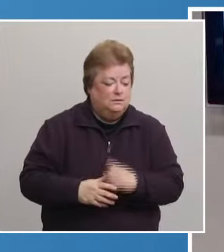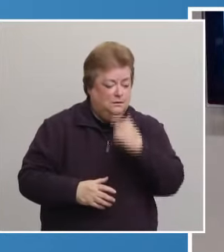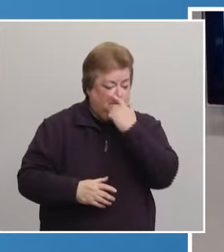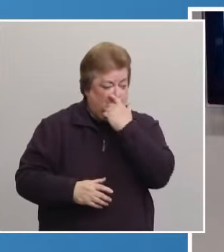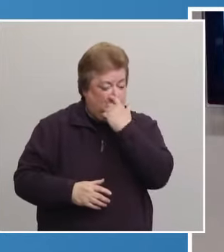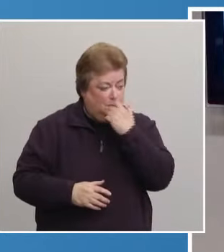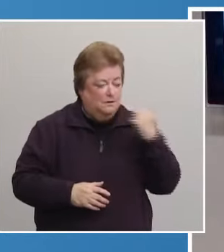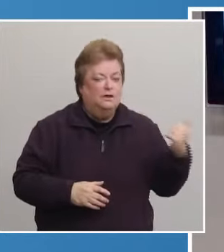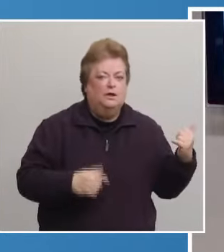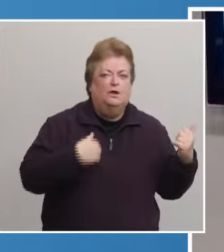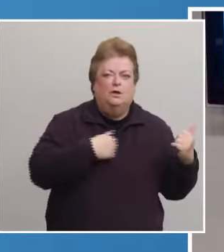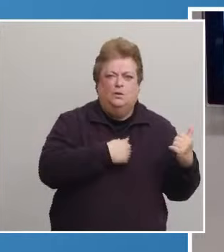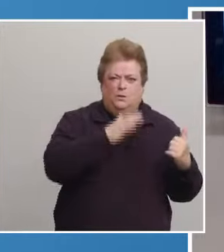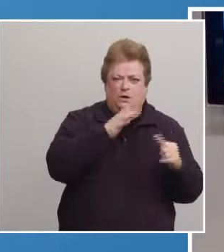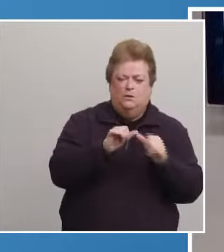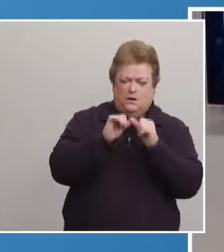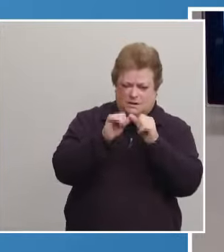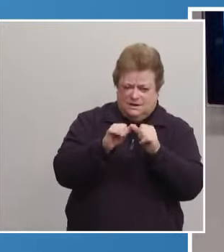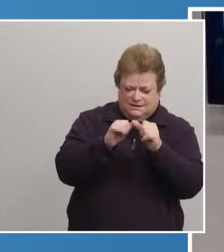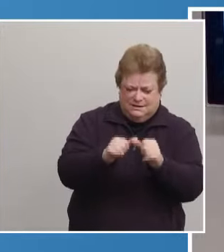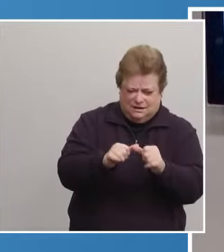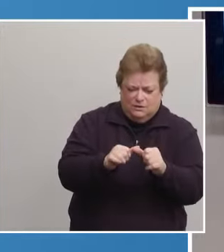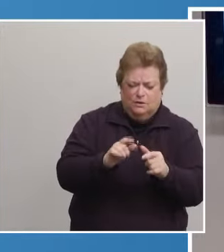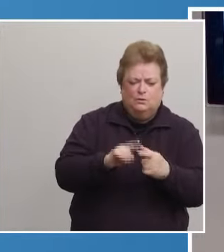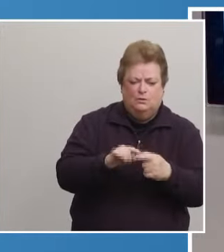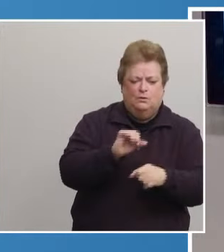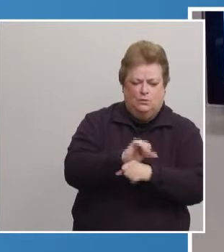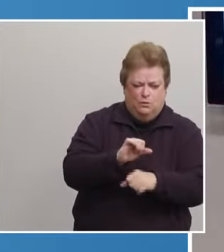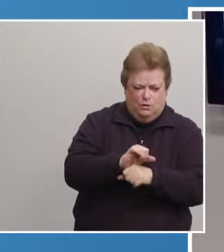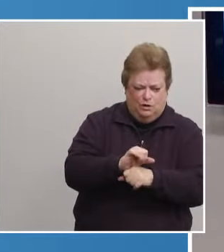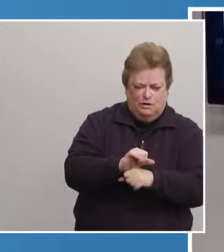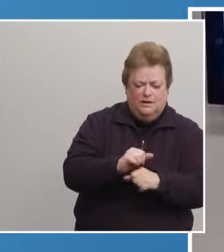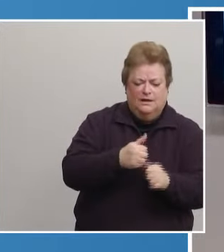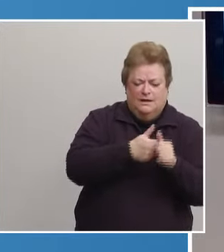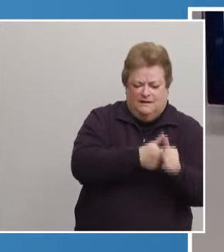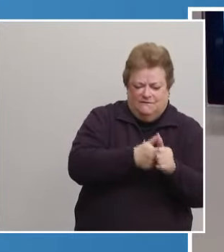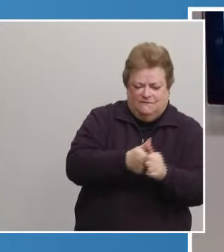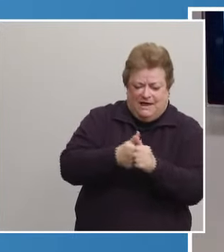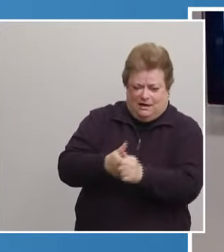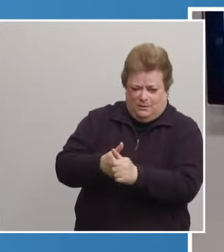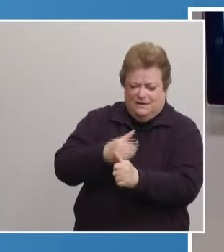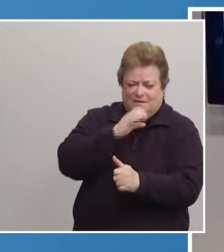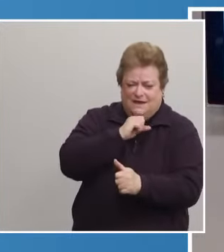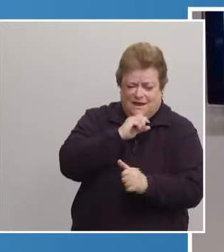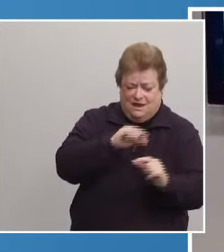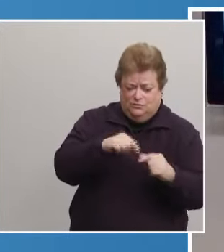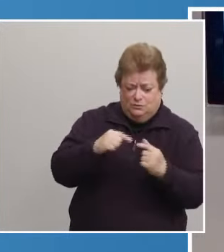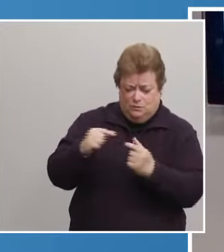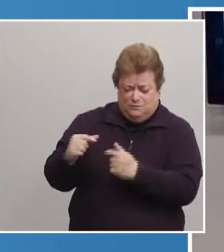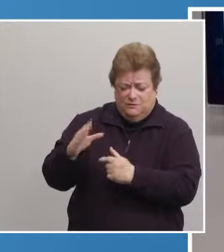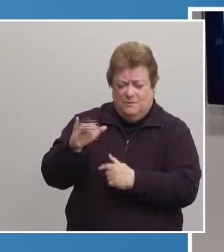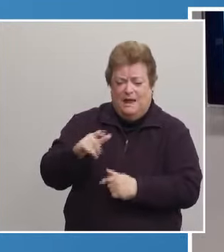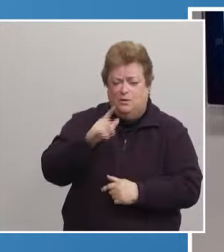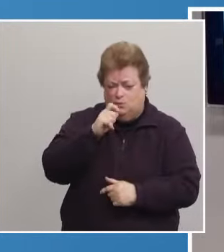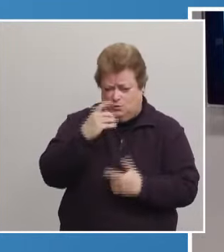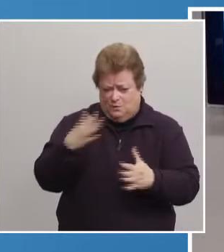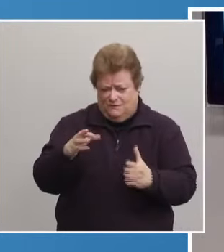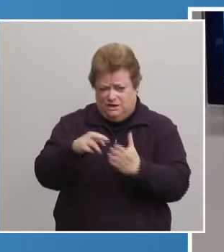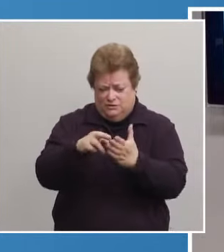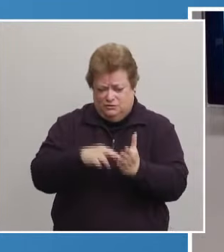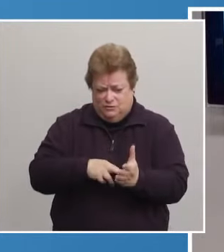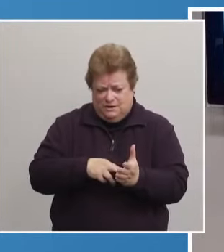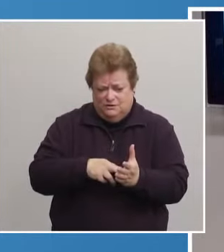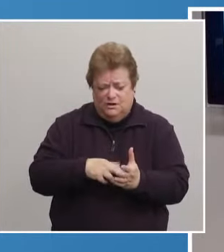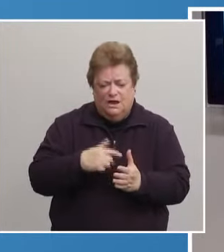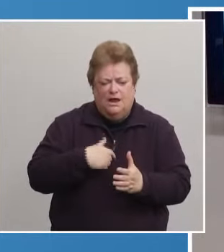We're going to just continue to work by the age groupings of people who have registered. And we're structuring